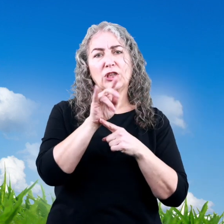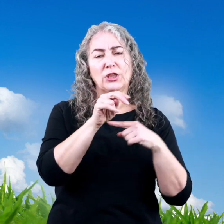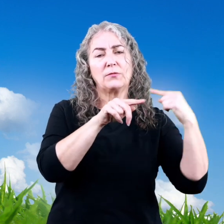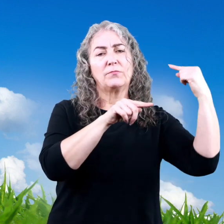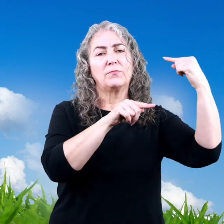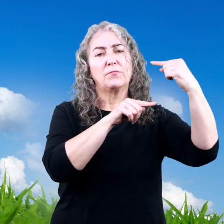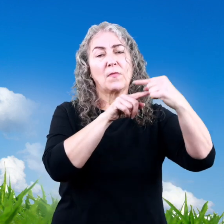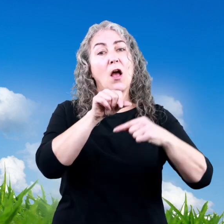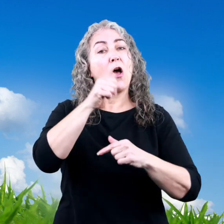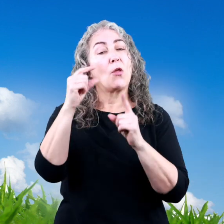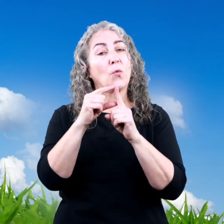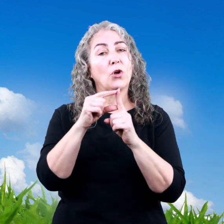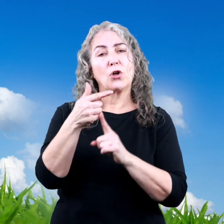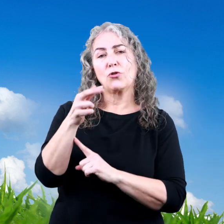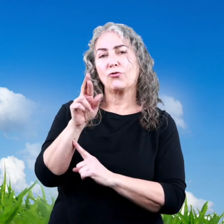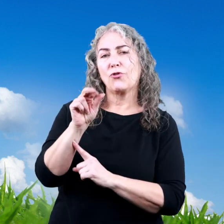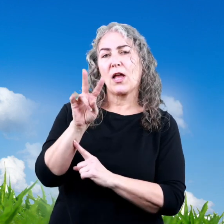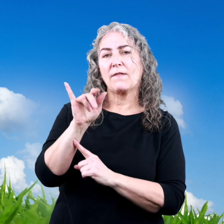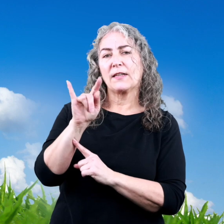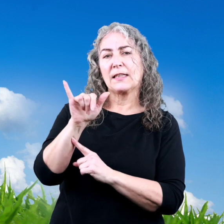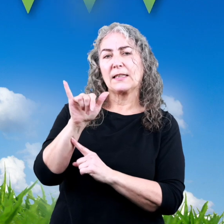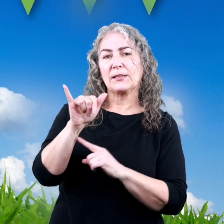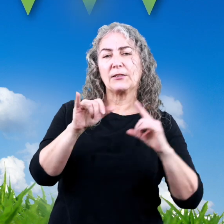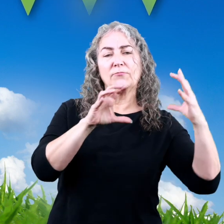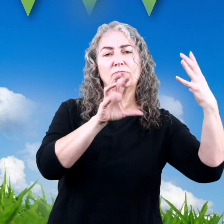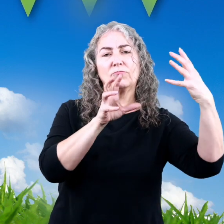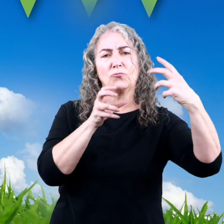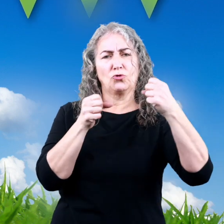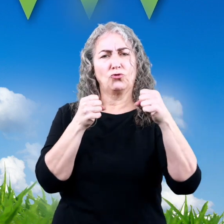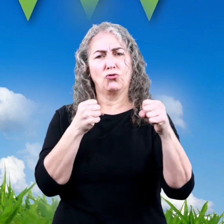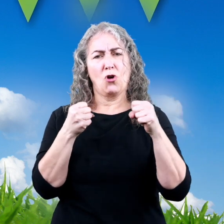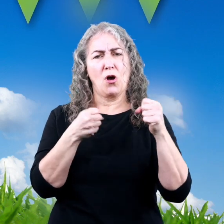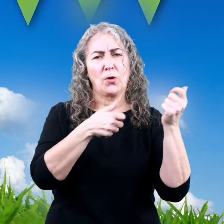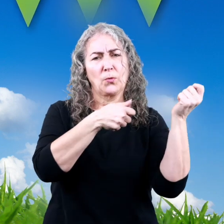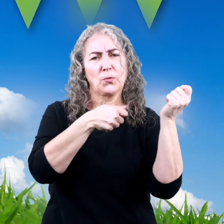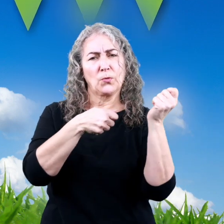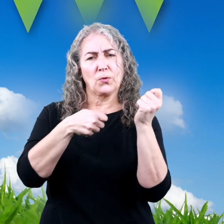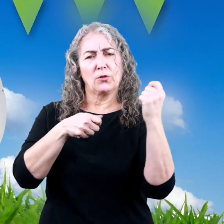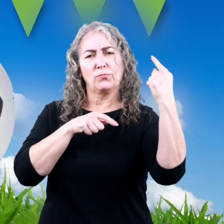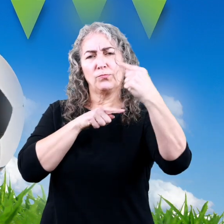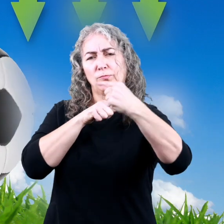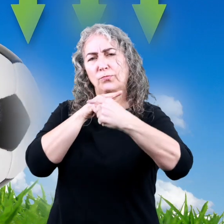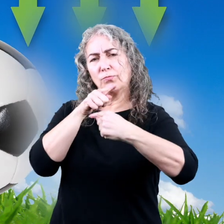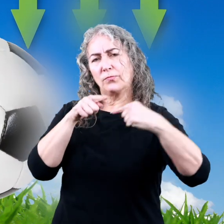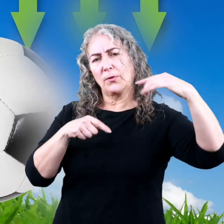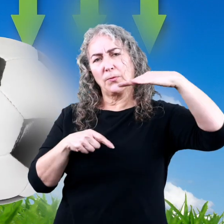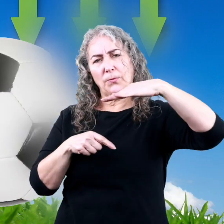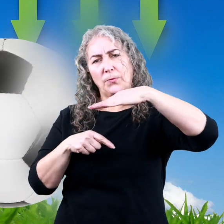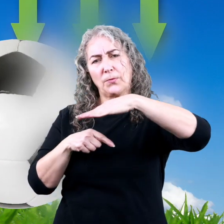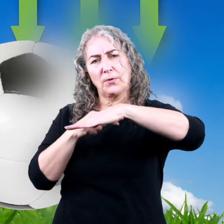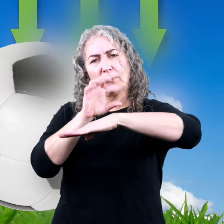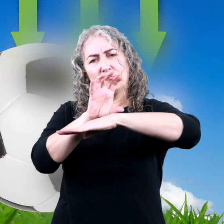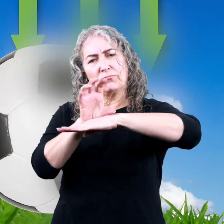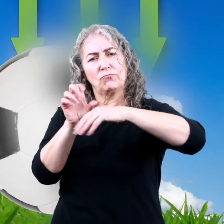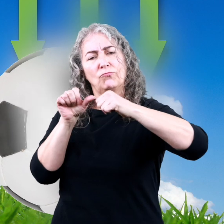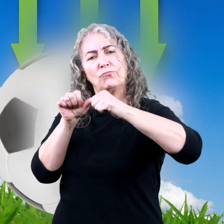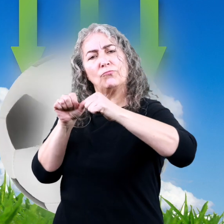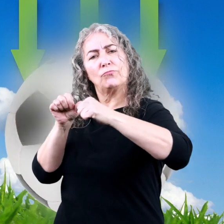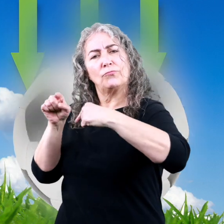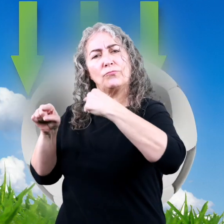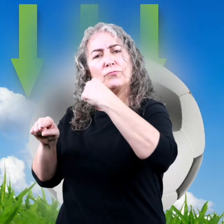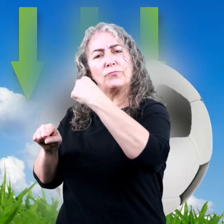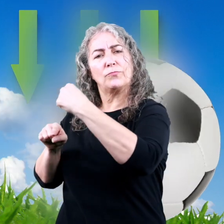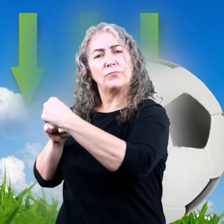However, another force, gravity, is stronger on the sloped surface. So the ball will